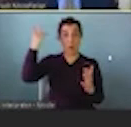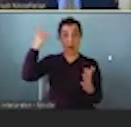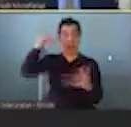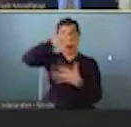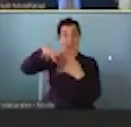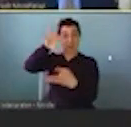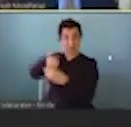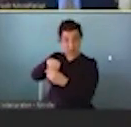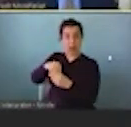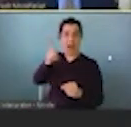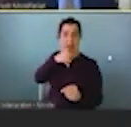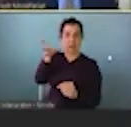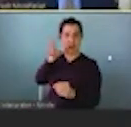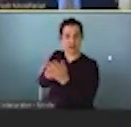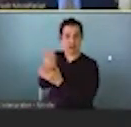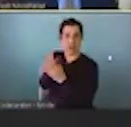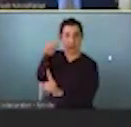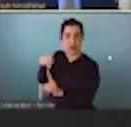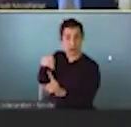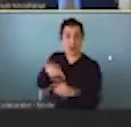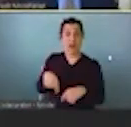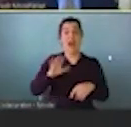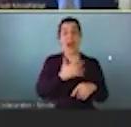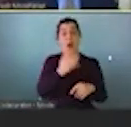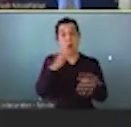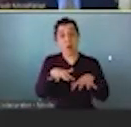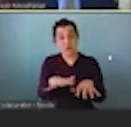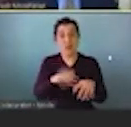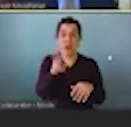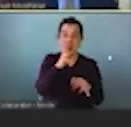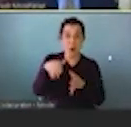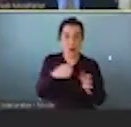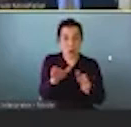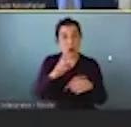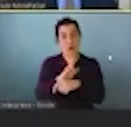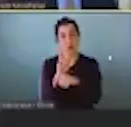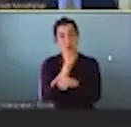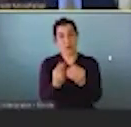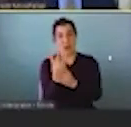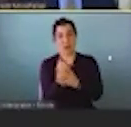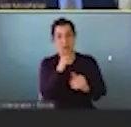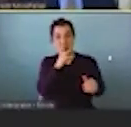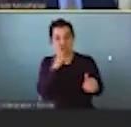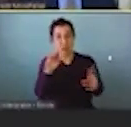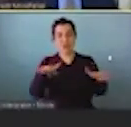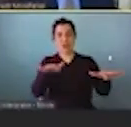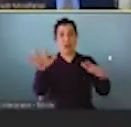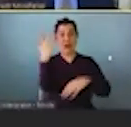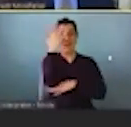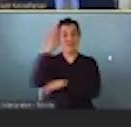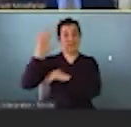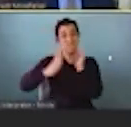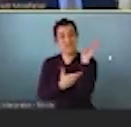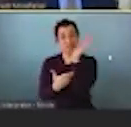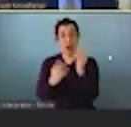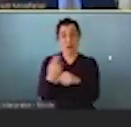And so if you put all that together, climate, the oceans and our waterways, use of fresh water, deforestation, land